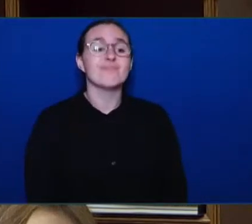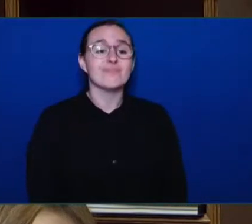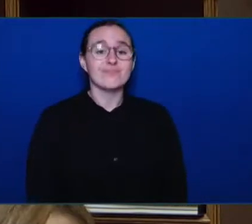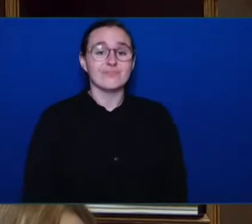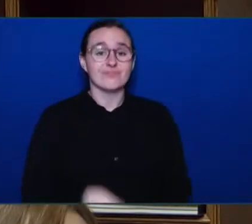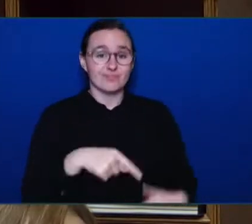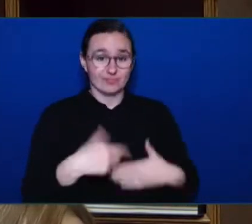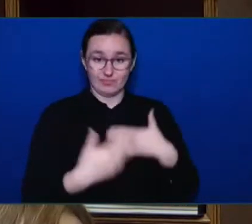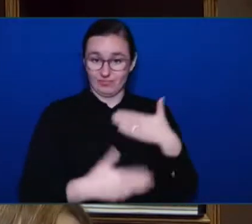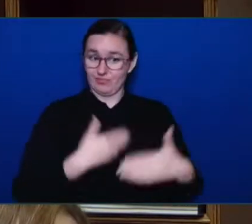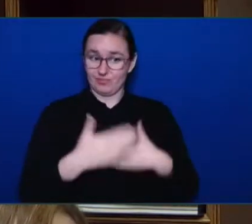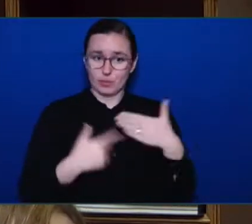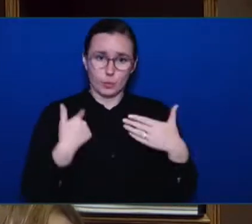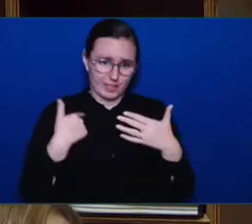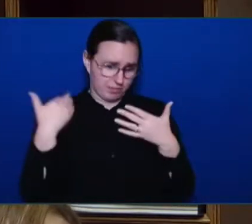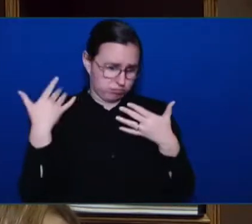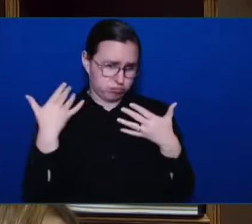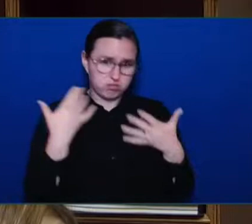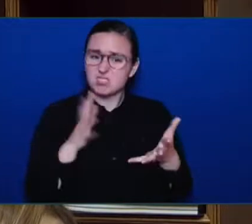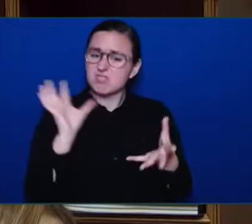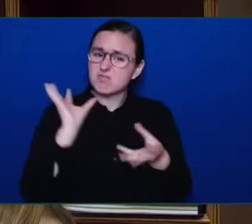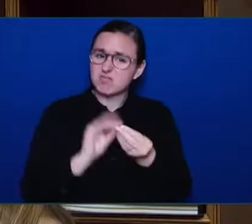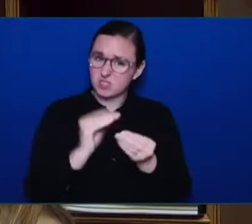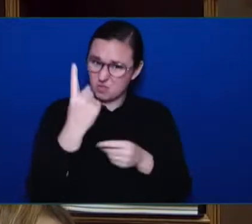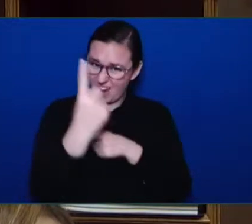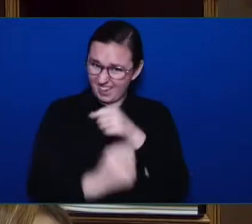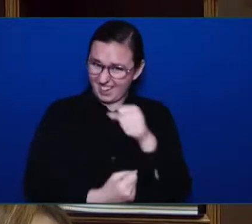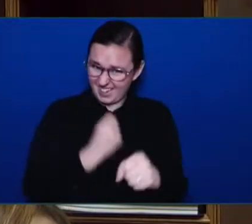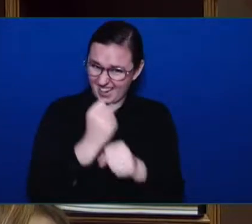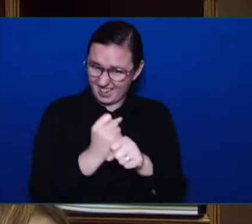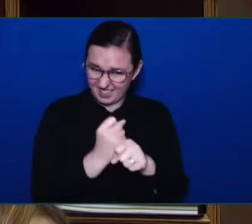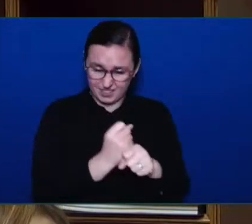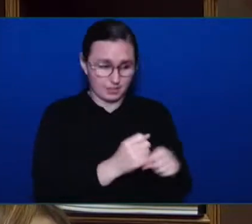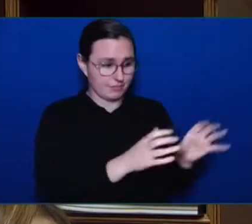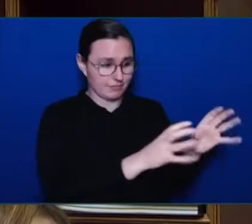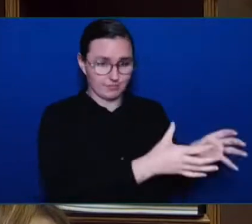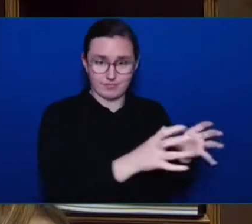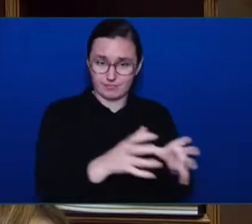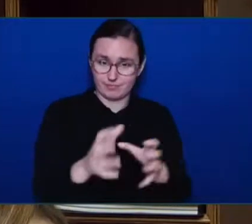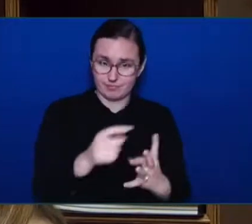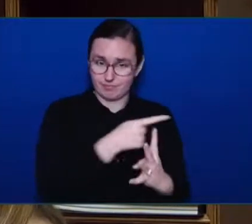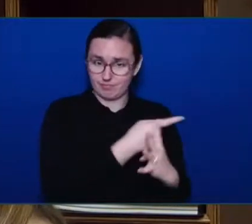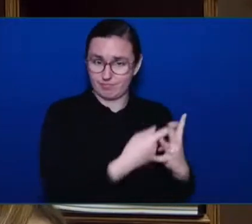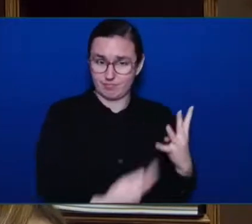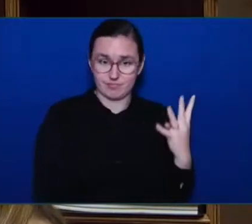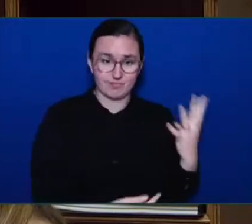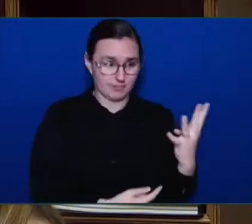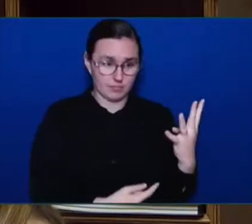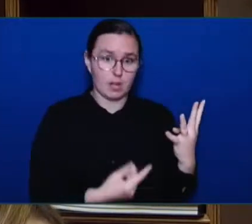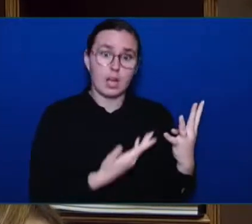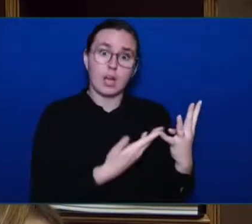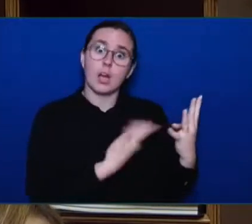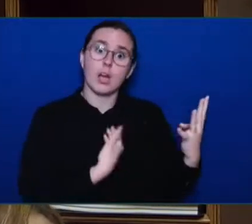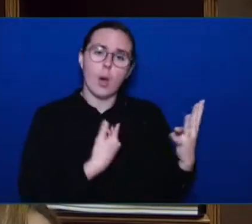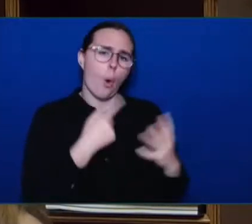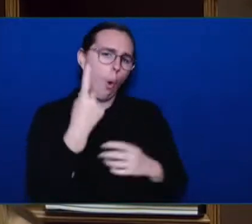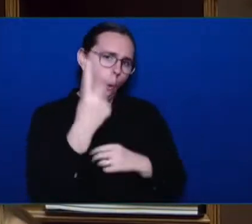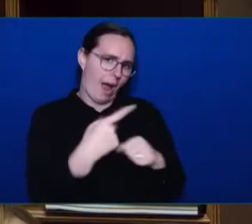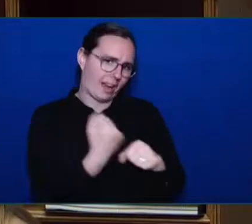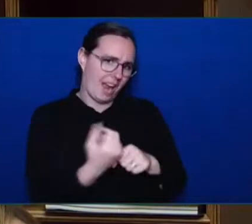year ago about the province possibly supporting a bid for 2030. That work has been ongoing for a year alongside